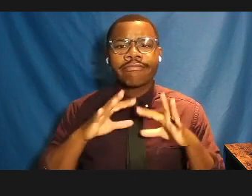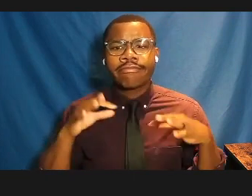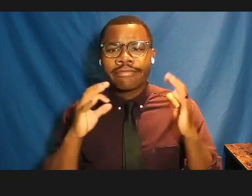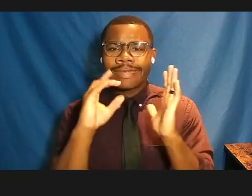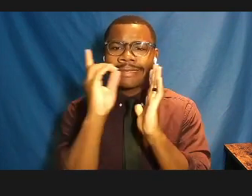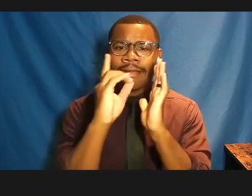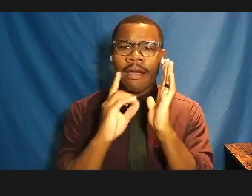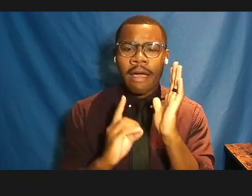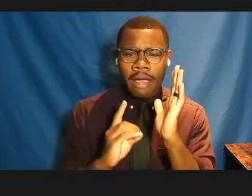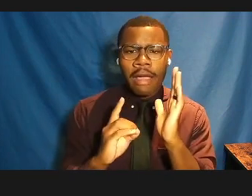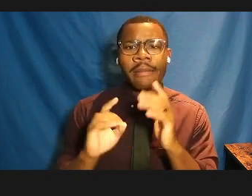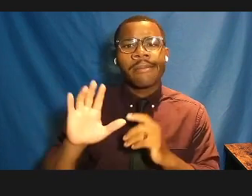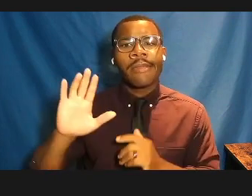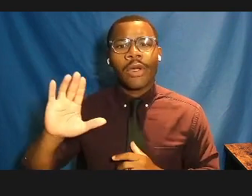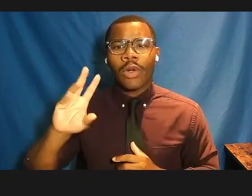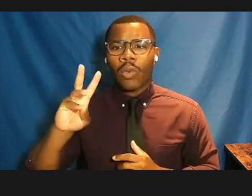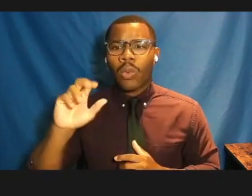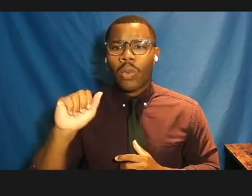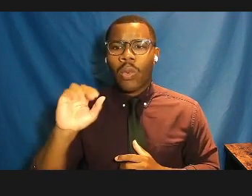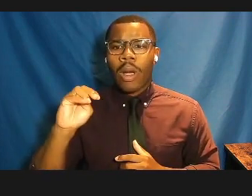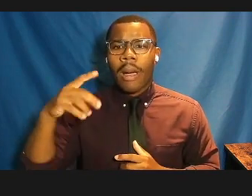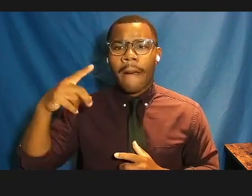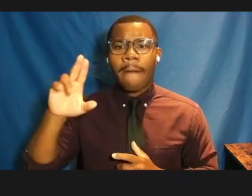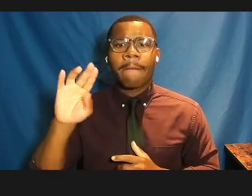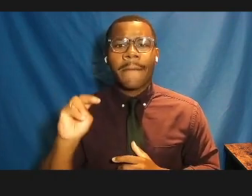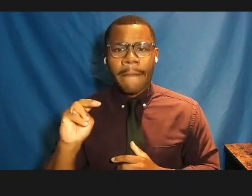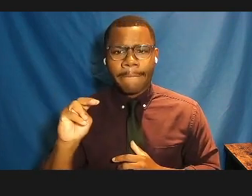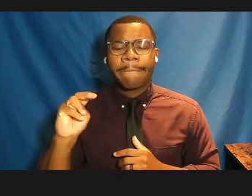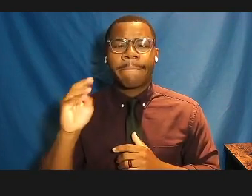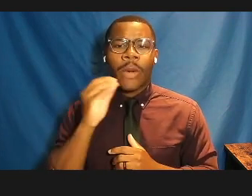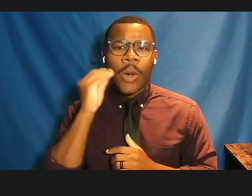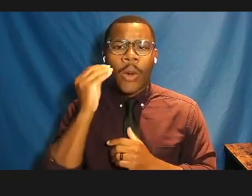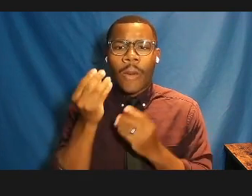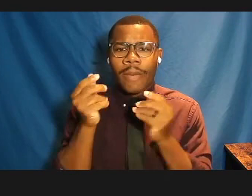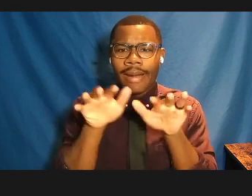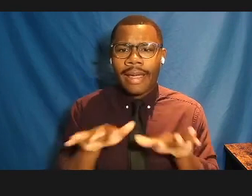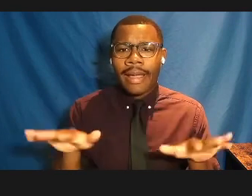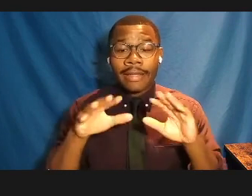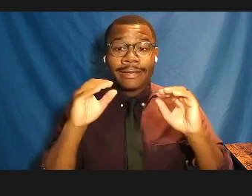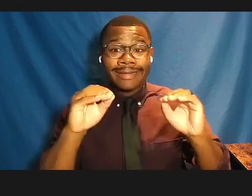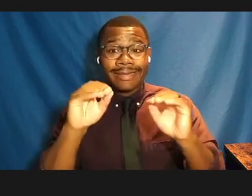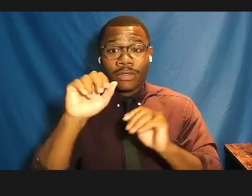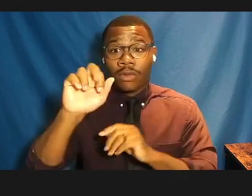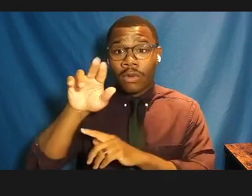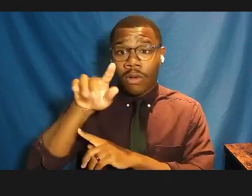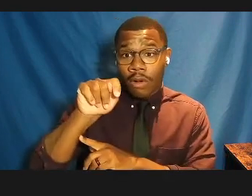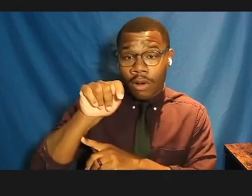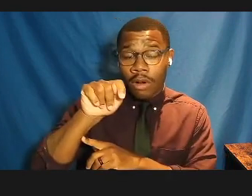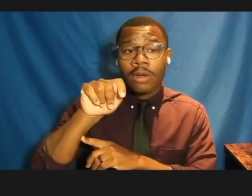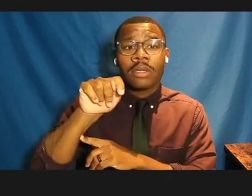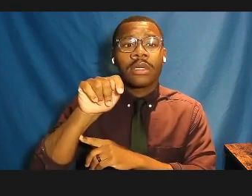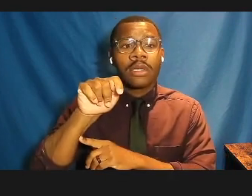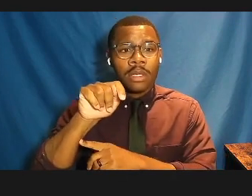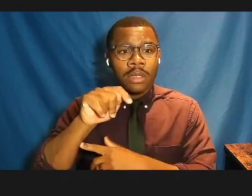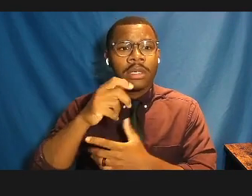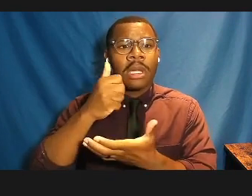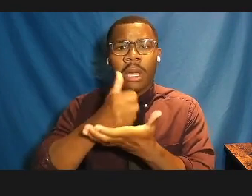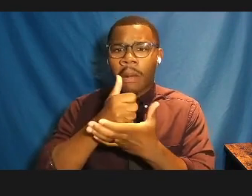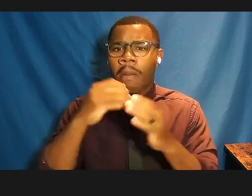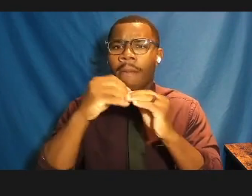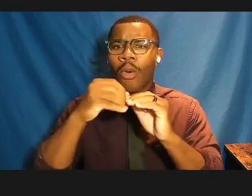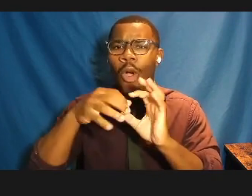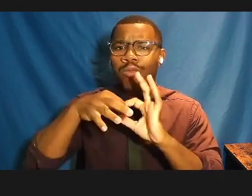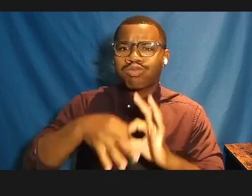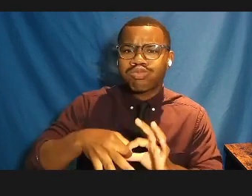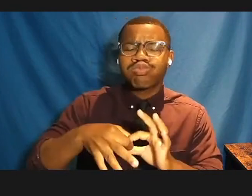tribal homelands in Massachusetts. She teaches art and responsible land stewardship to stay grounded and to benefit the next seven